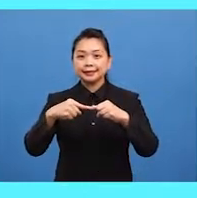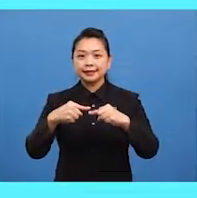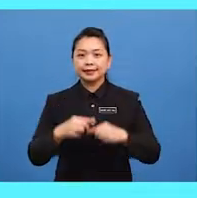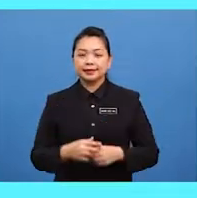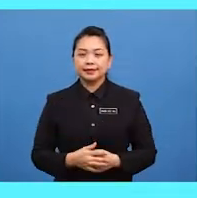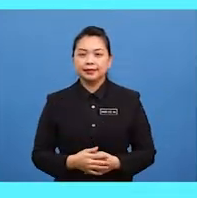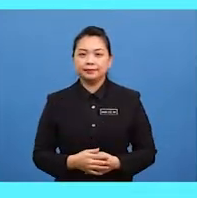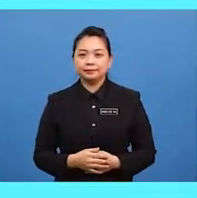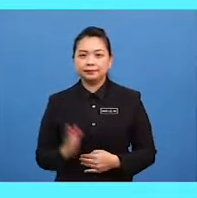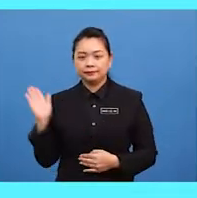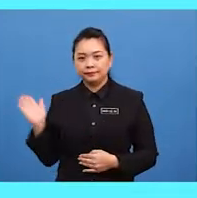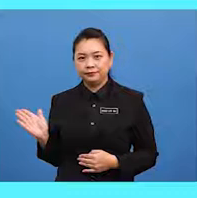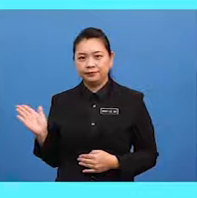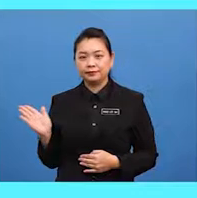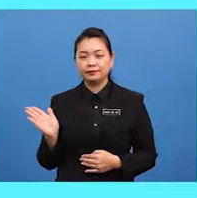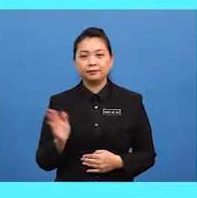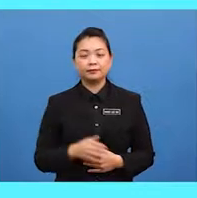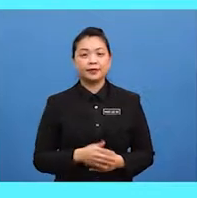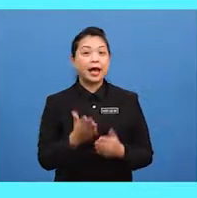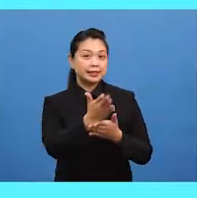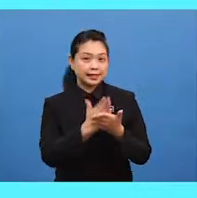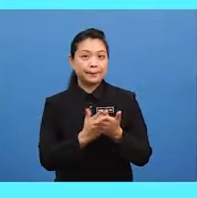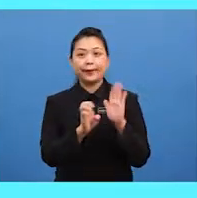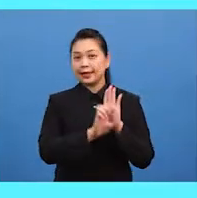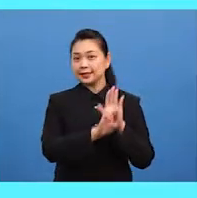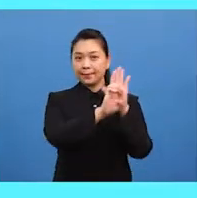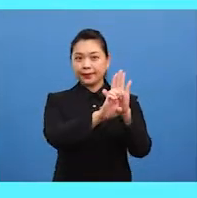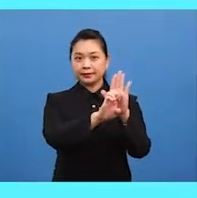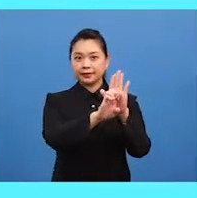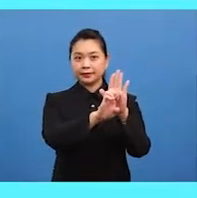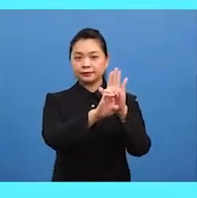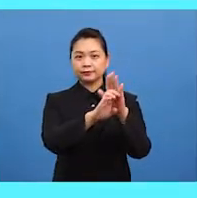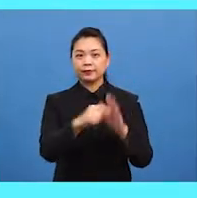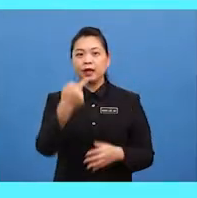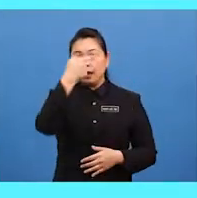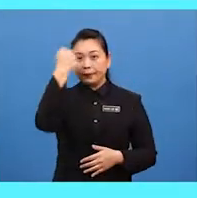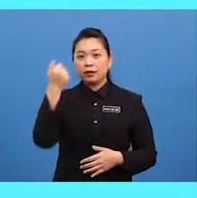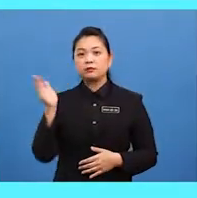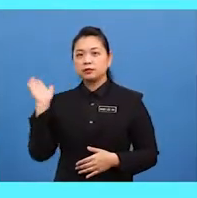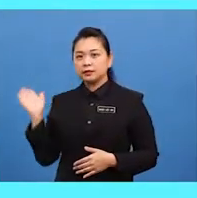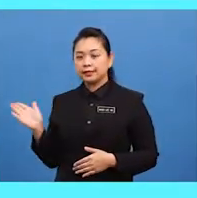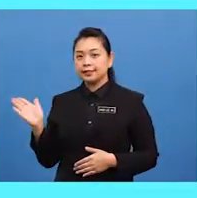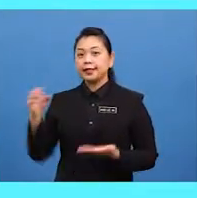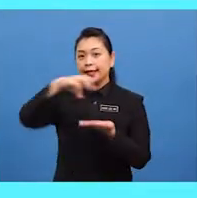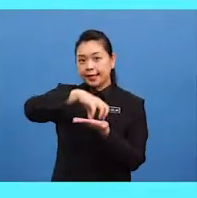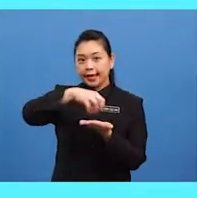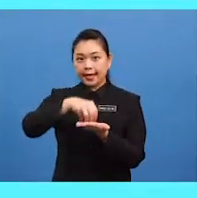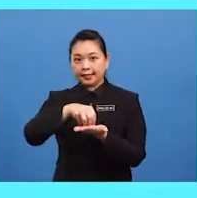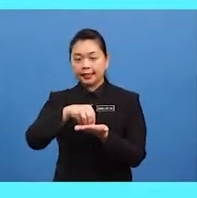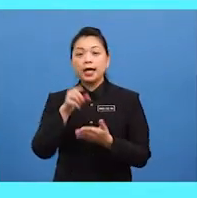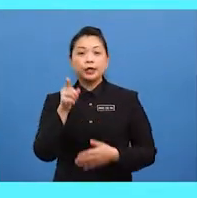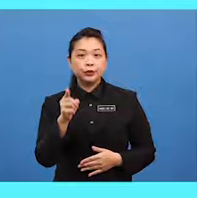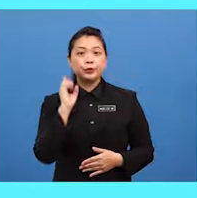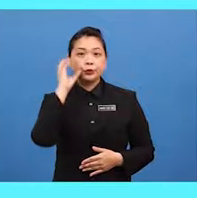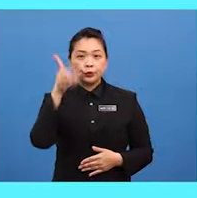here are some examples because there's cake you